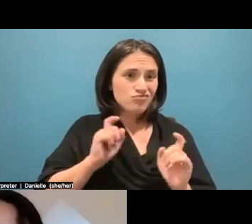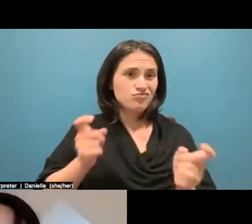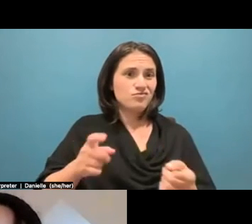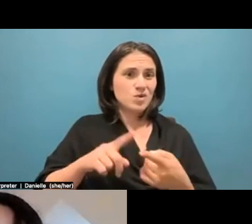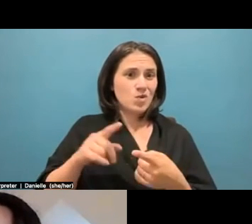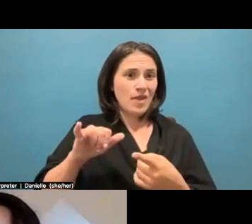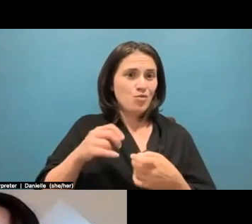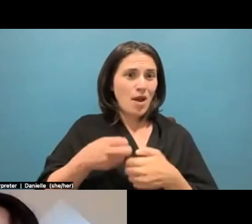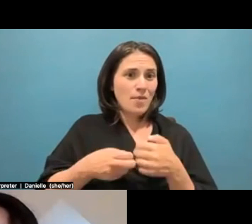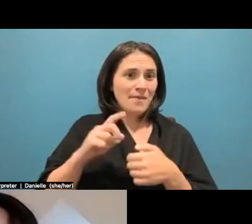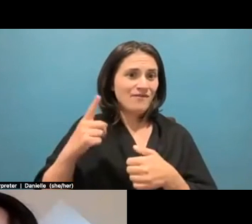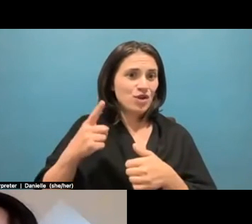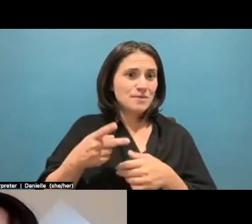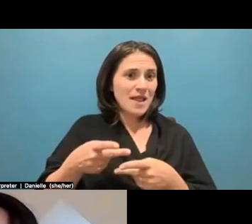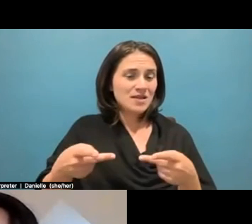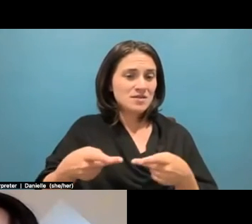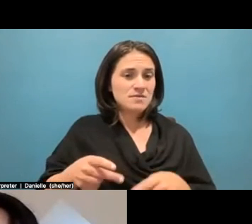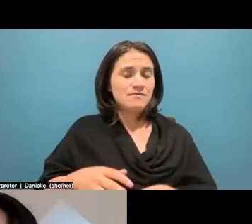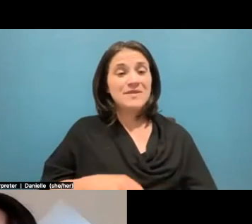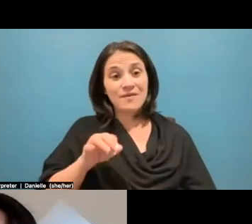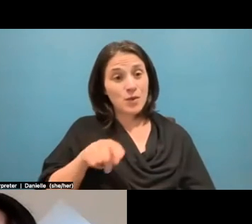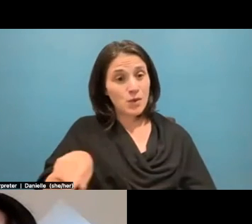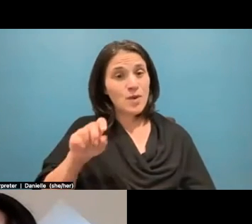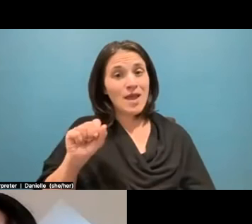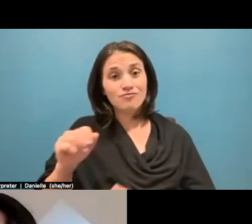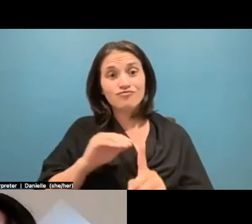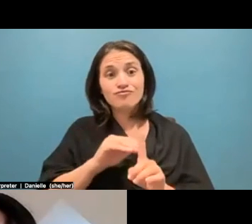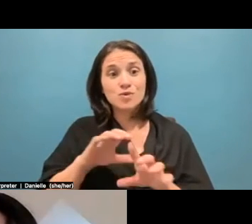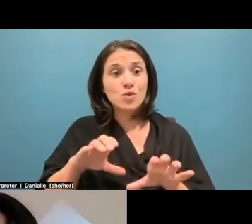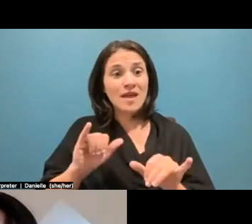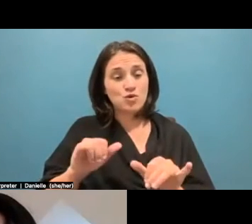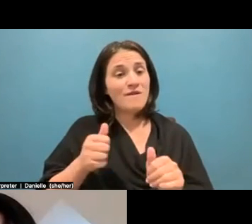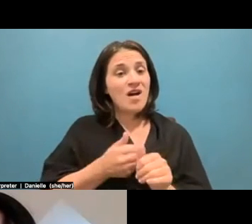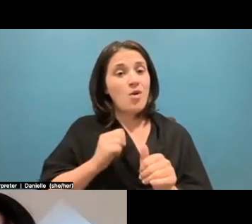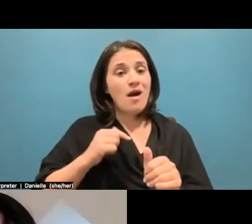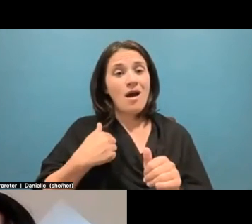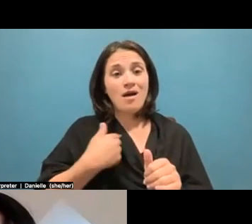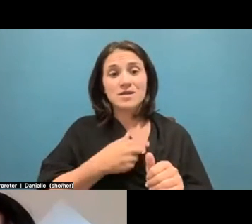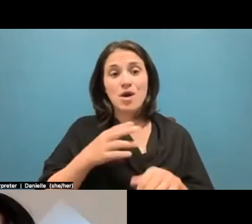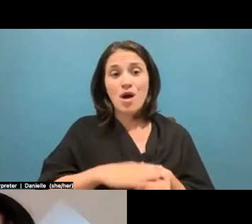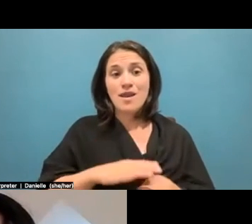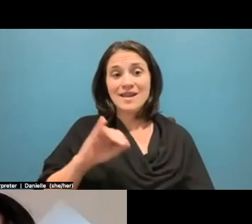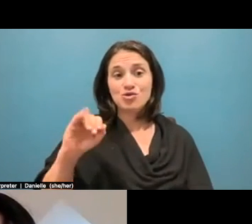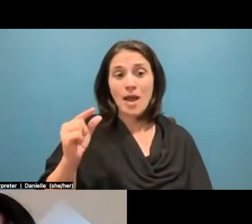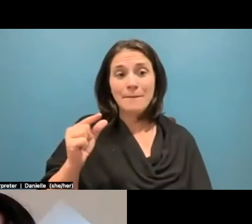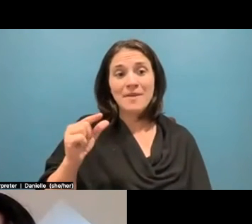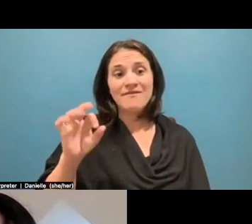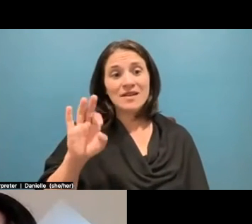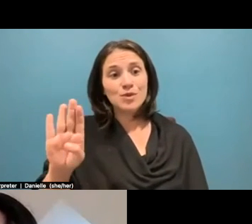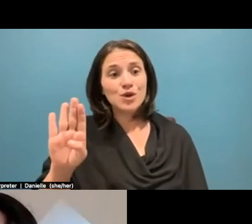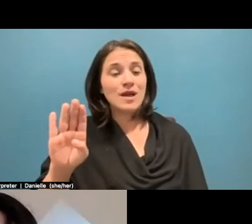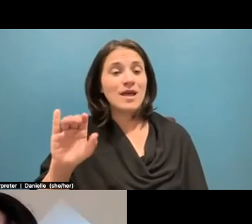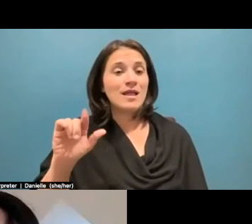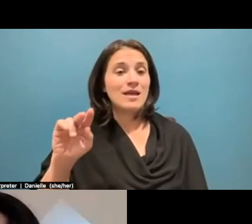Um, so, uh, if you all can just do that, follow us on our website. We are on social media. We're on, um, Facebook, LinkedIn,